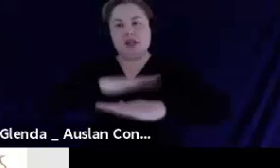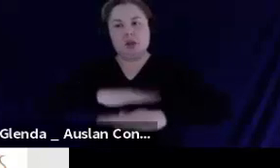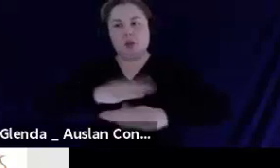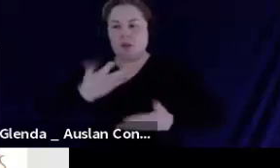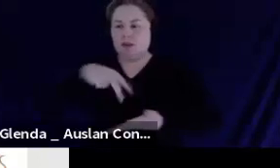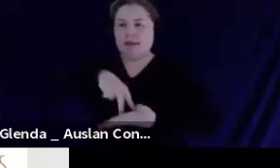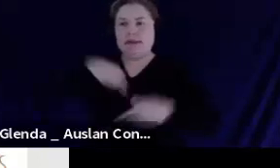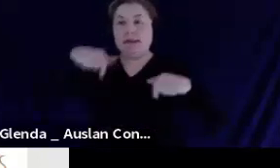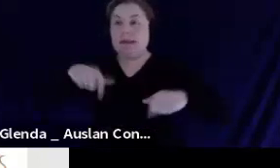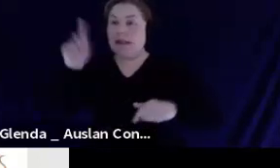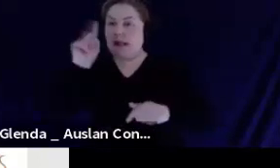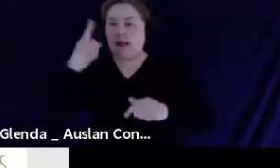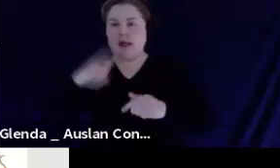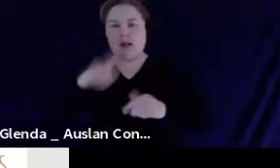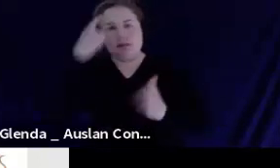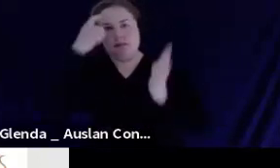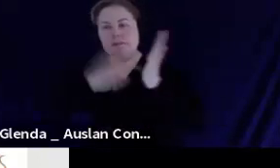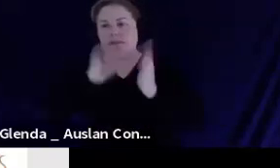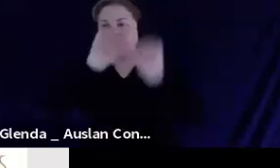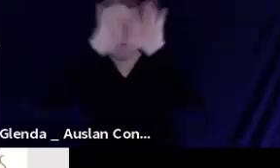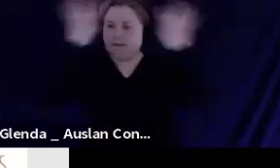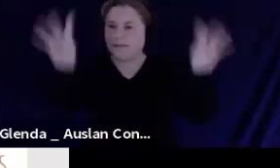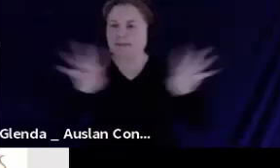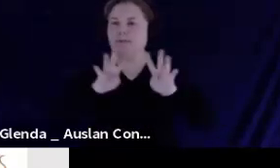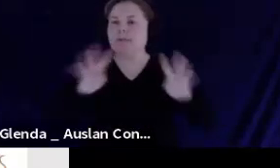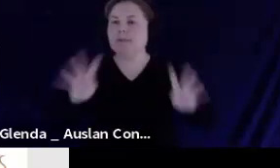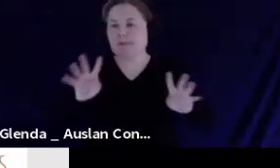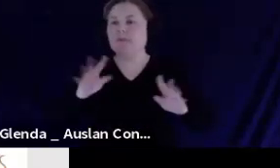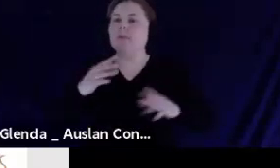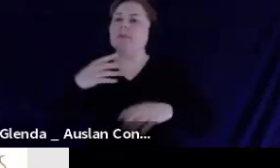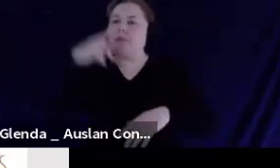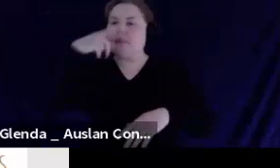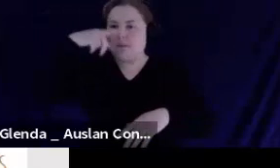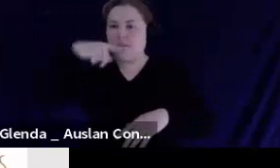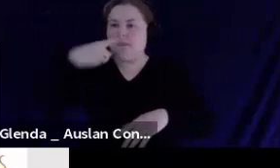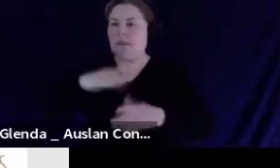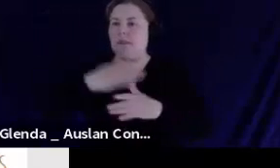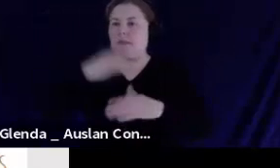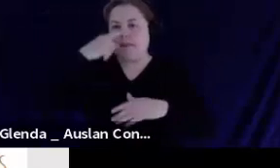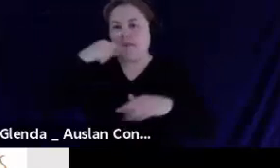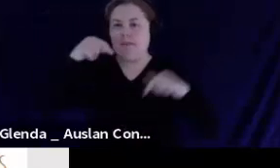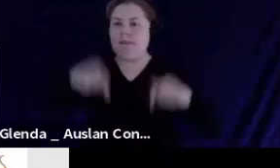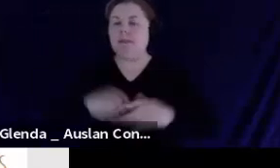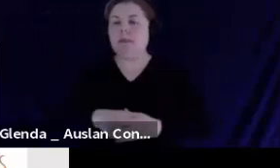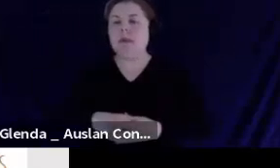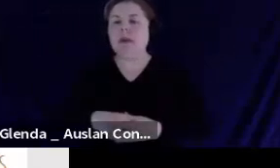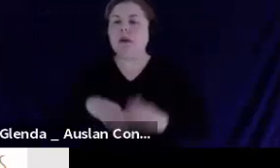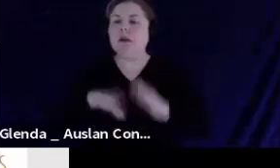In July, ADCET undertook a survey of disability practitioners from the tertiary sector